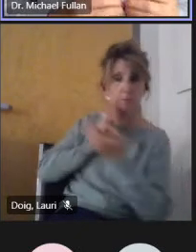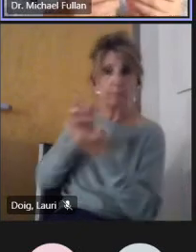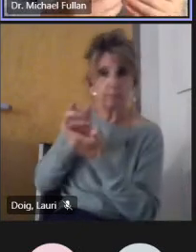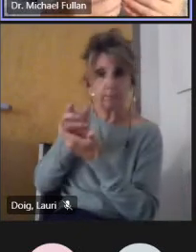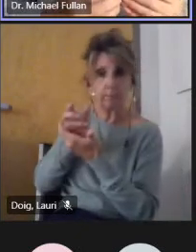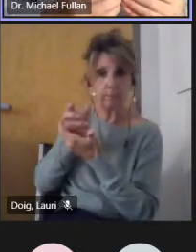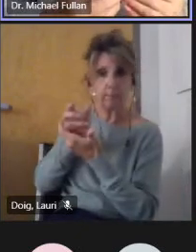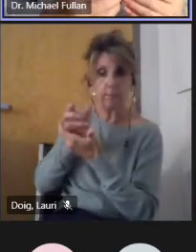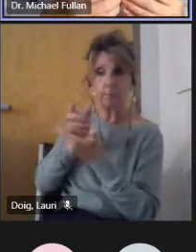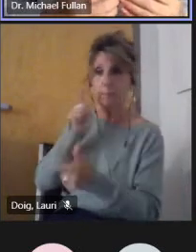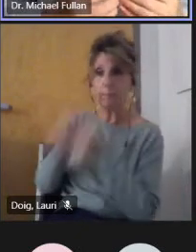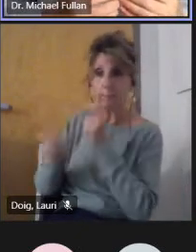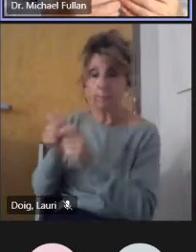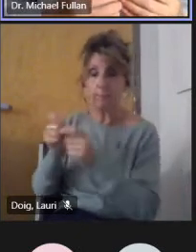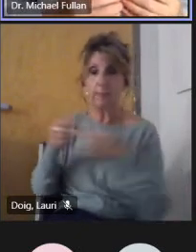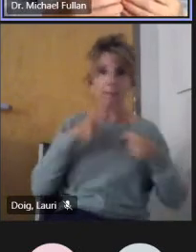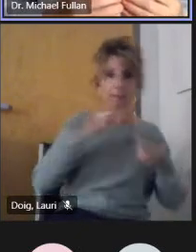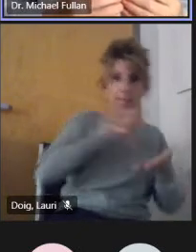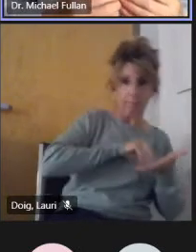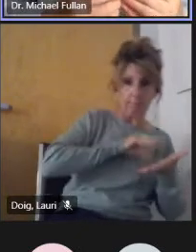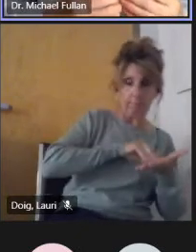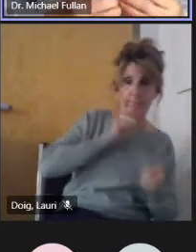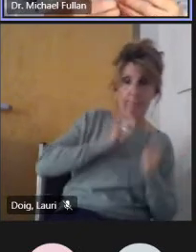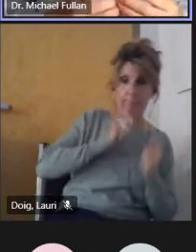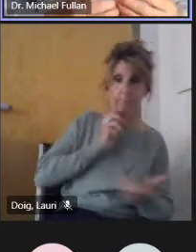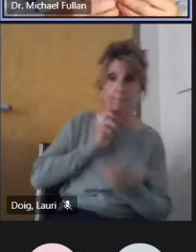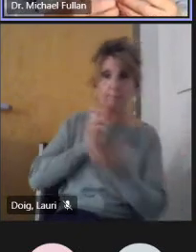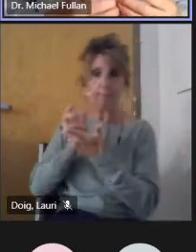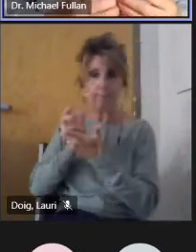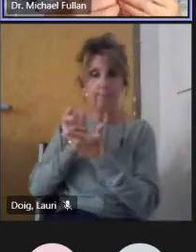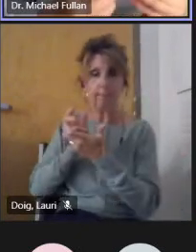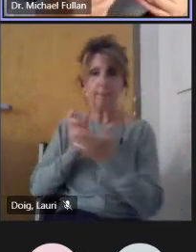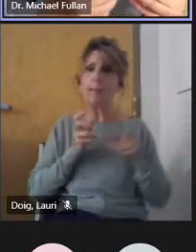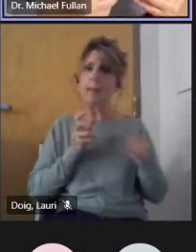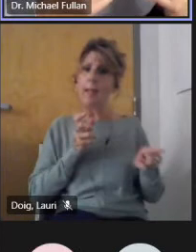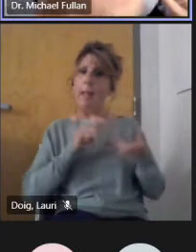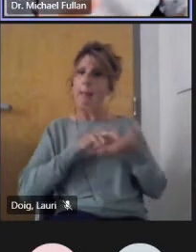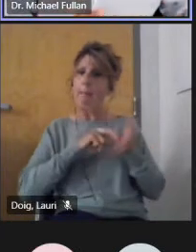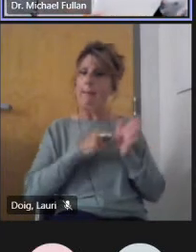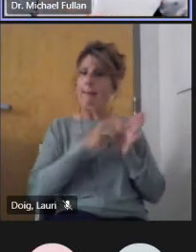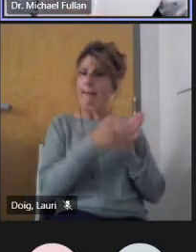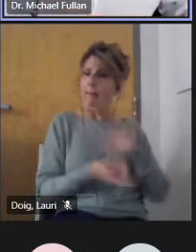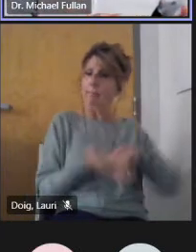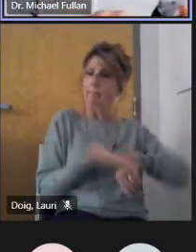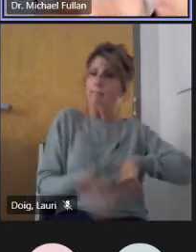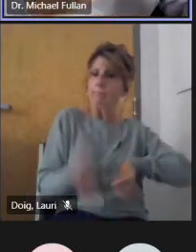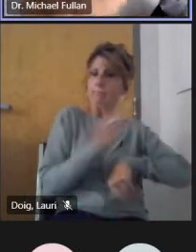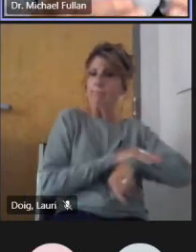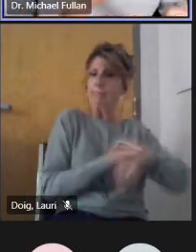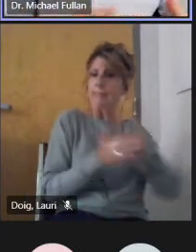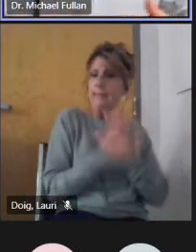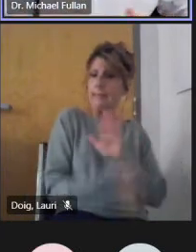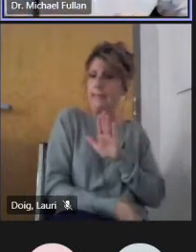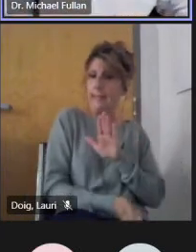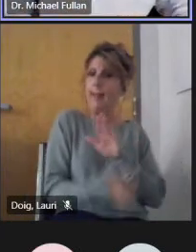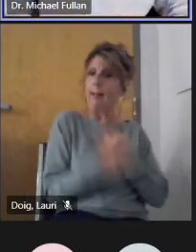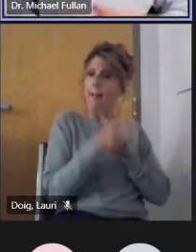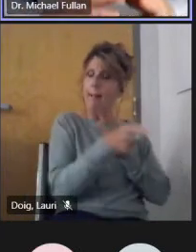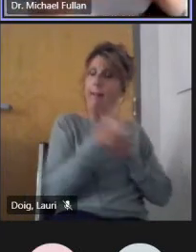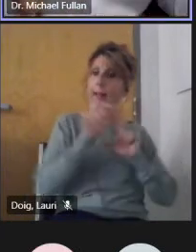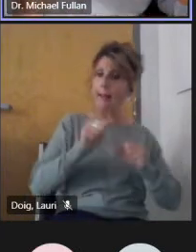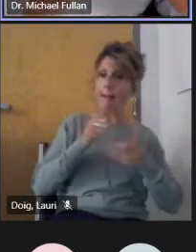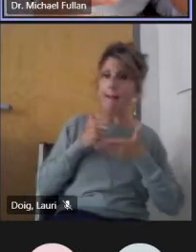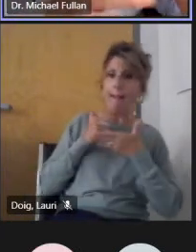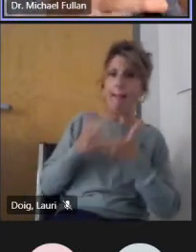actually becoming more able to influence the situation in dynamic ways.